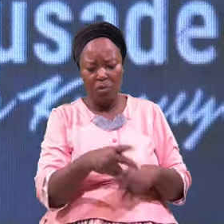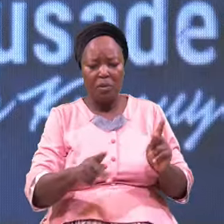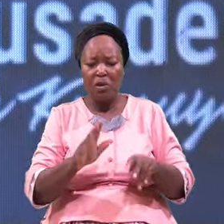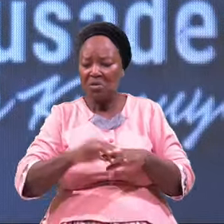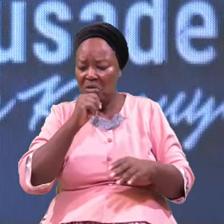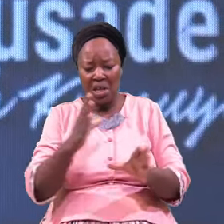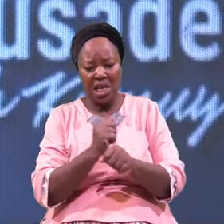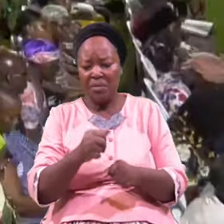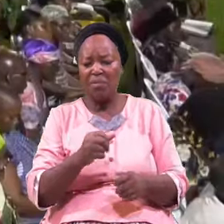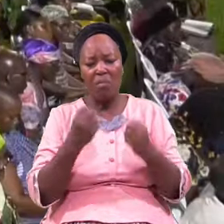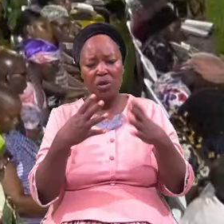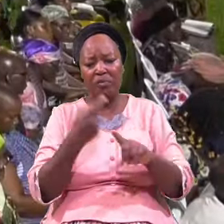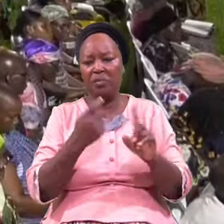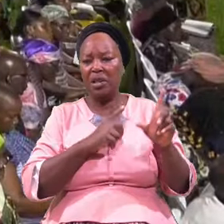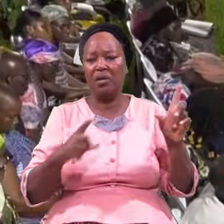From The Lord